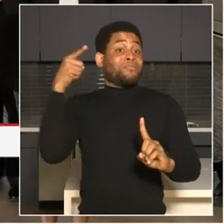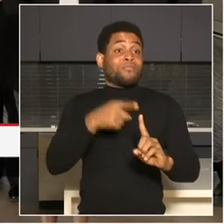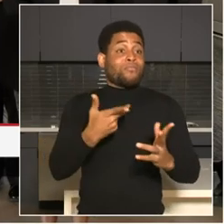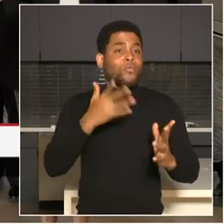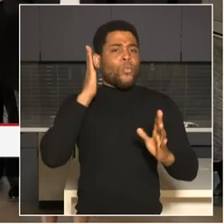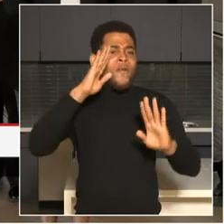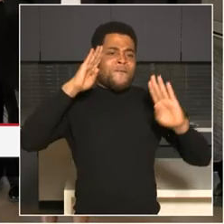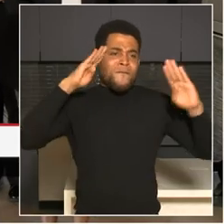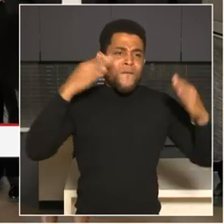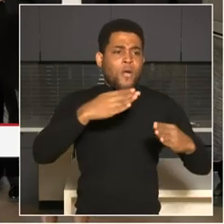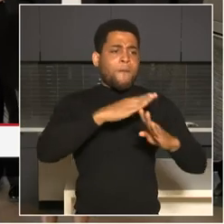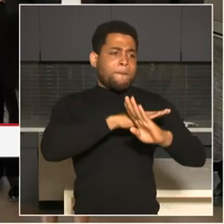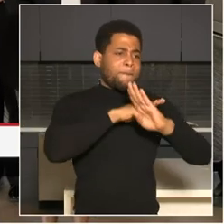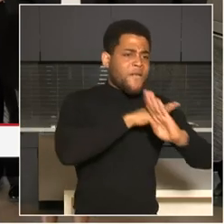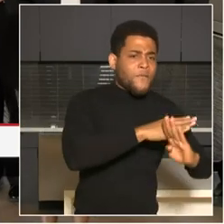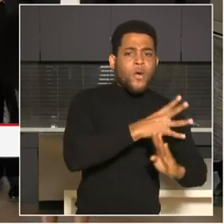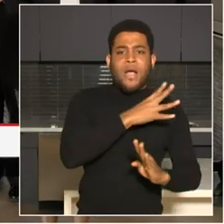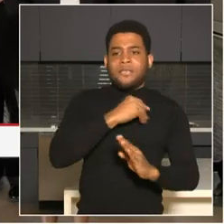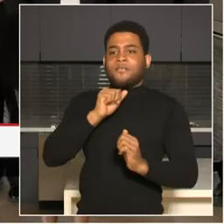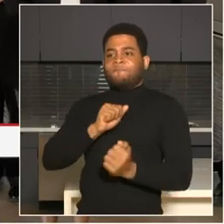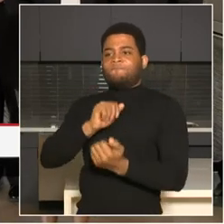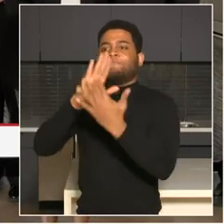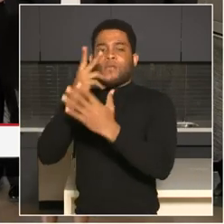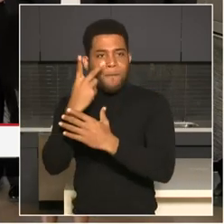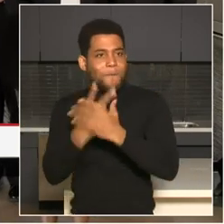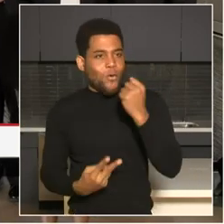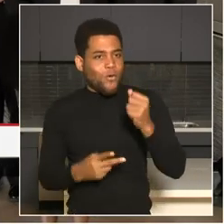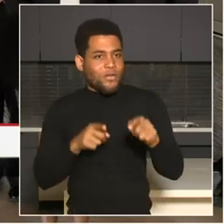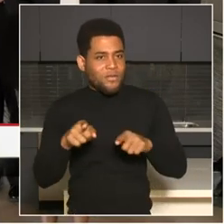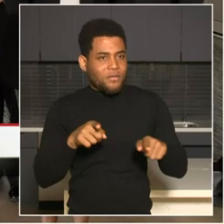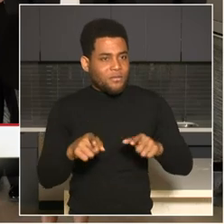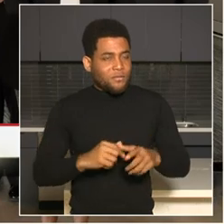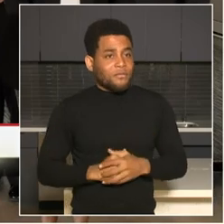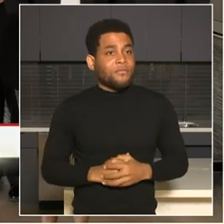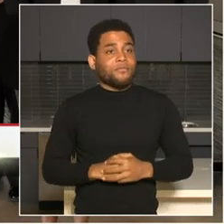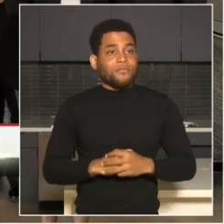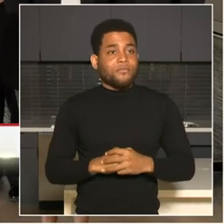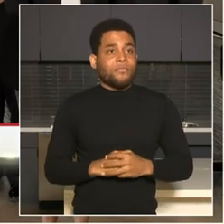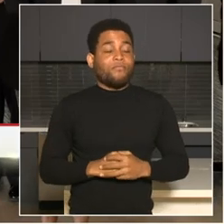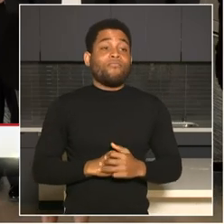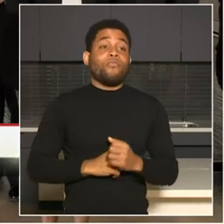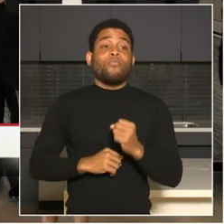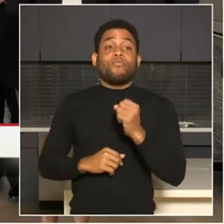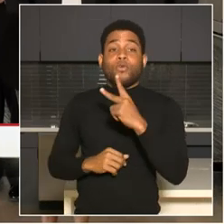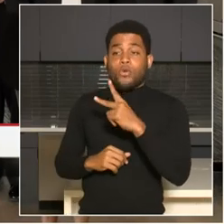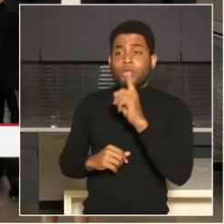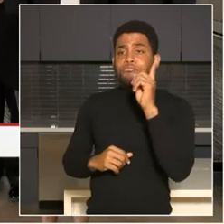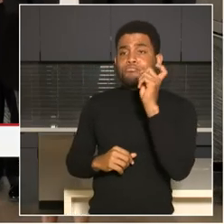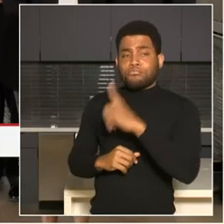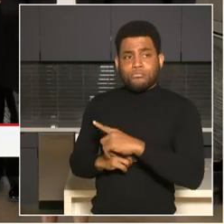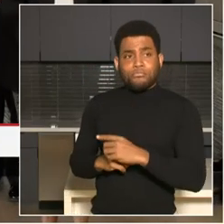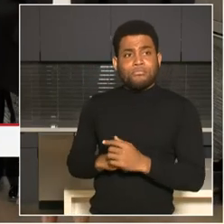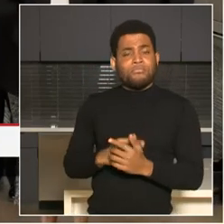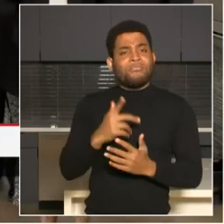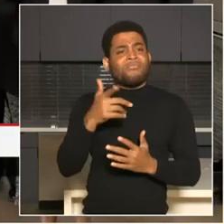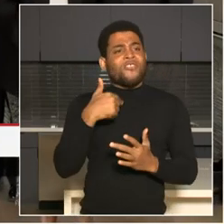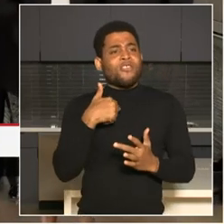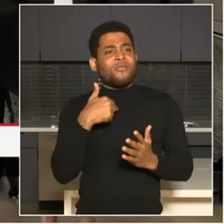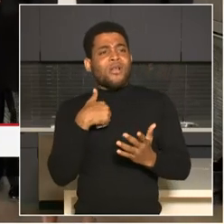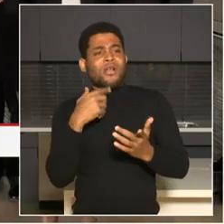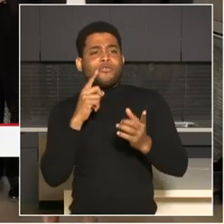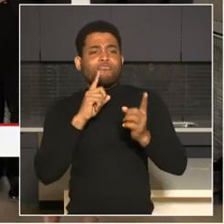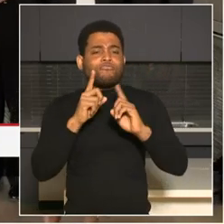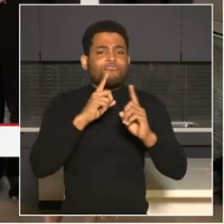Yes? Um, you said that a number of small businesses, retailers, who say they're paying for private security because they are not confident that they can get police